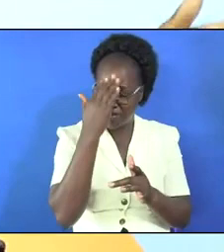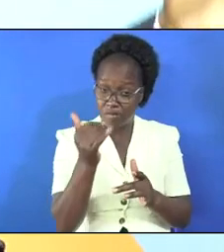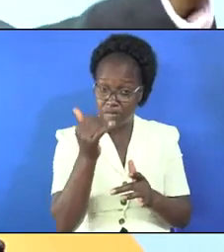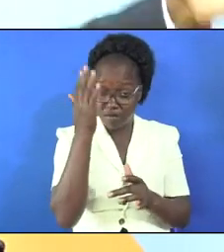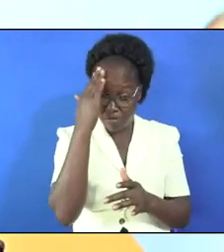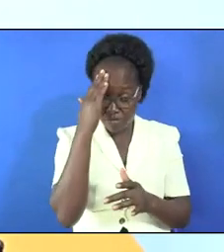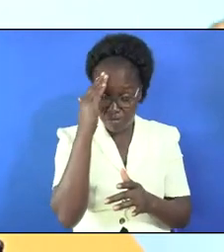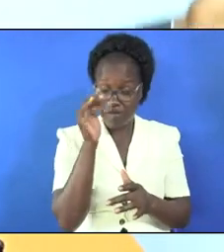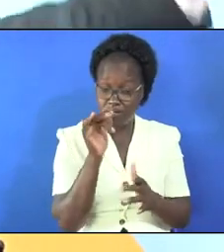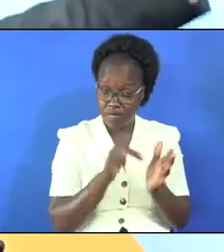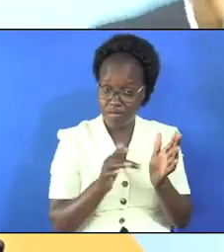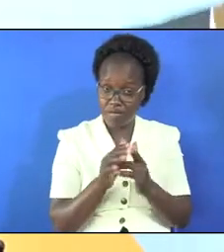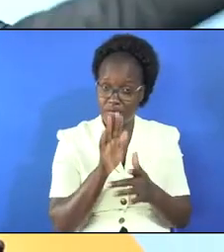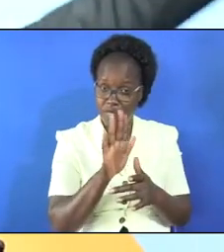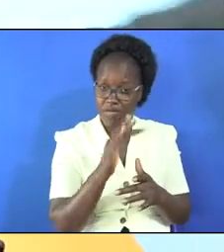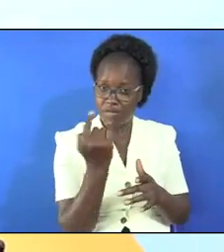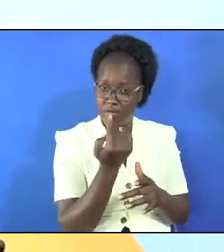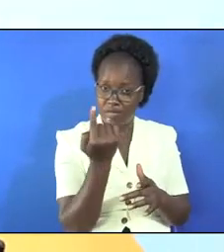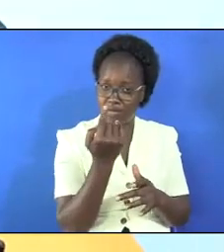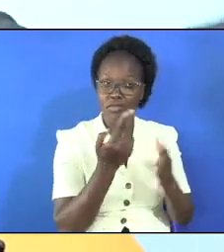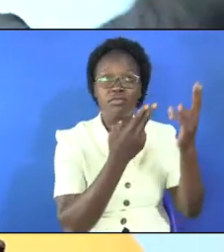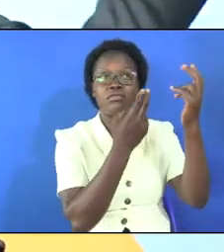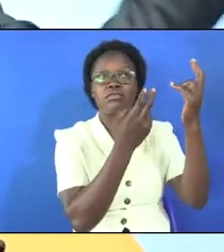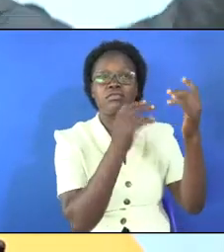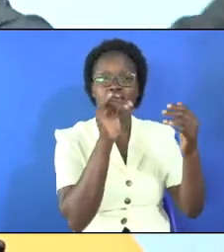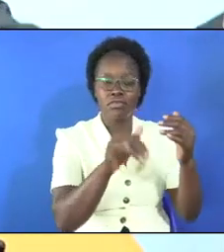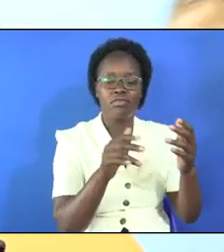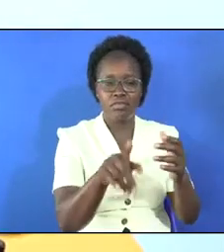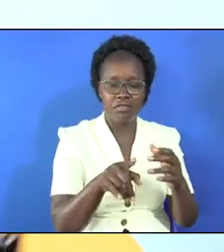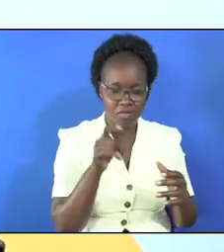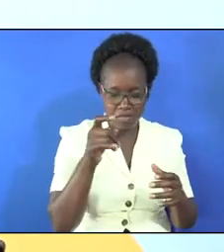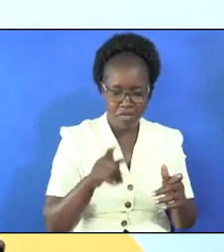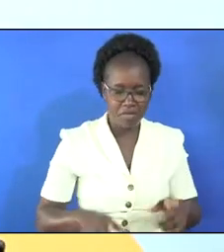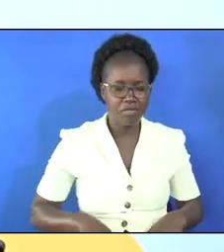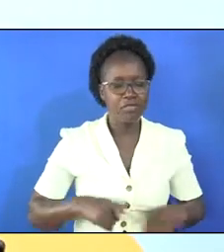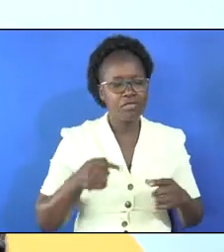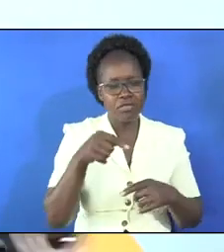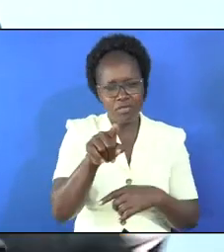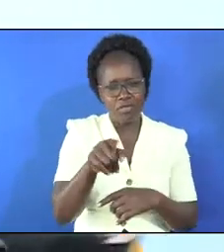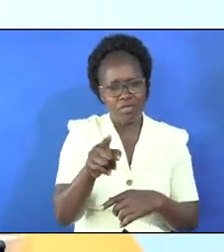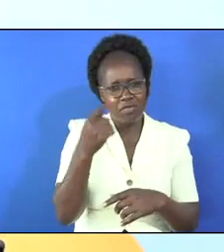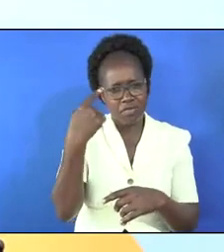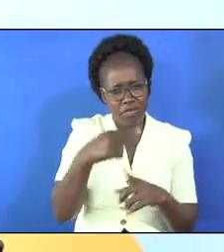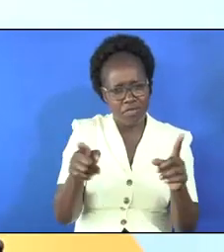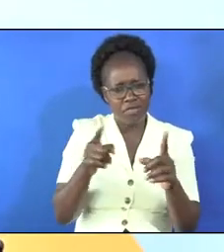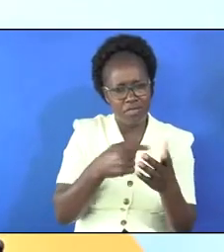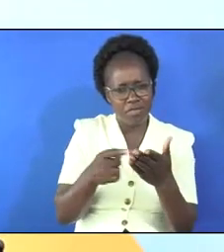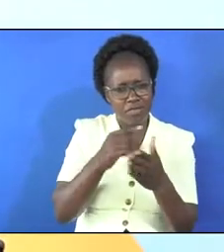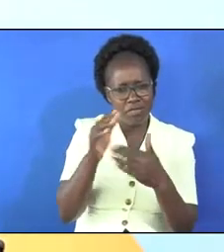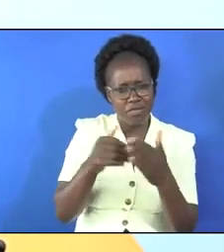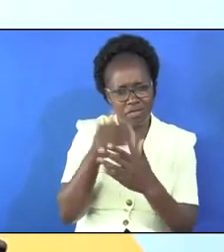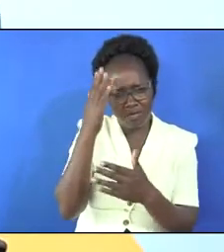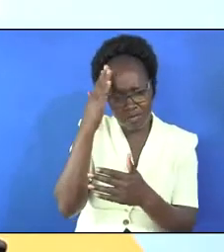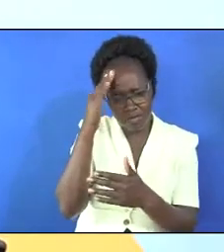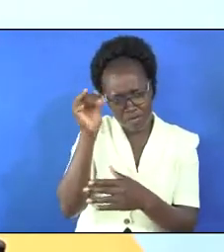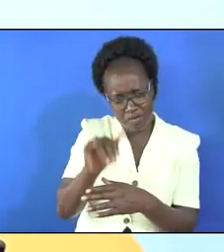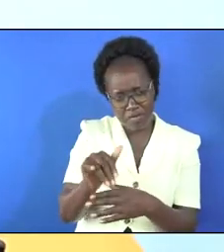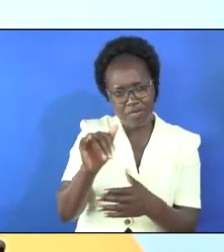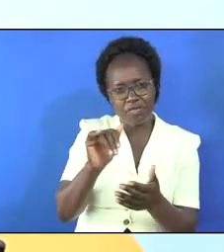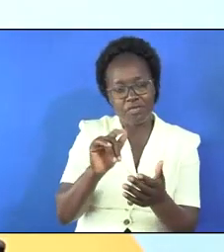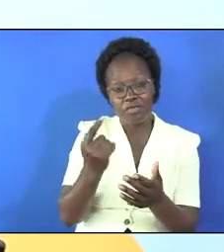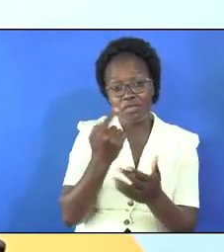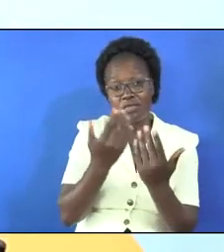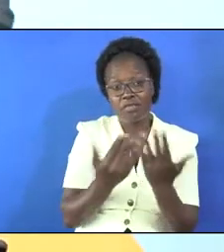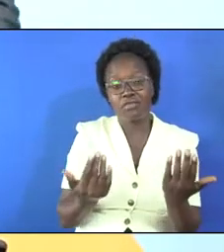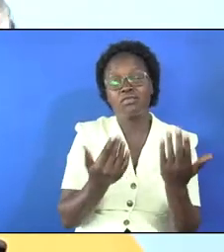knew that jesus was the only hope that they needed for themselves but throughout the week you discovered that the